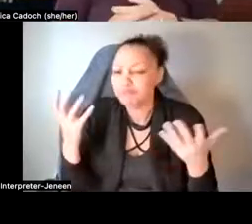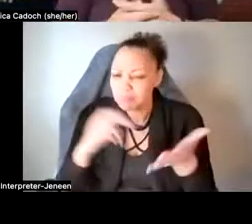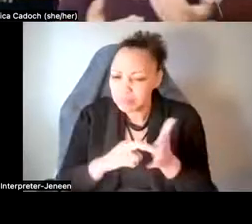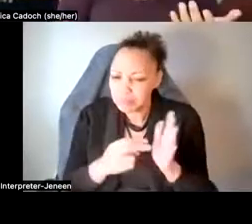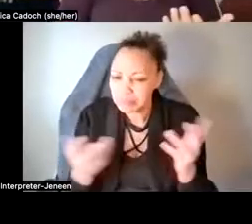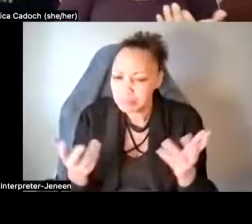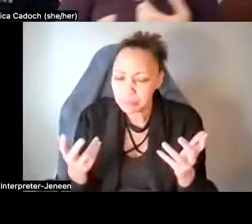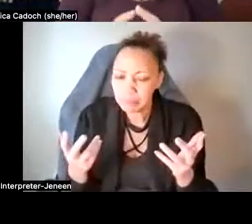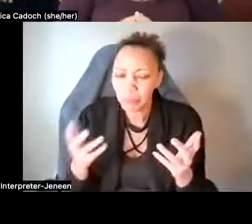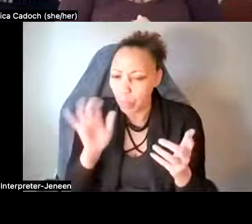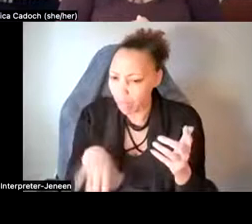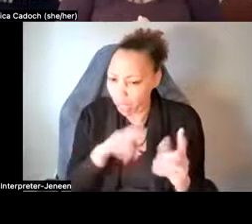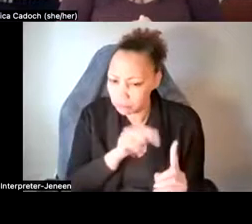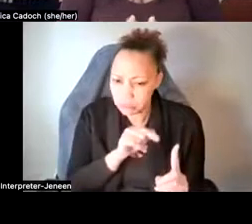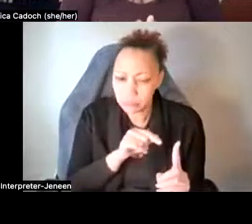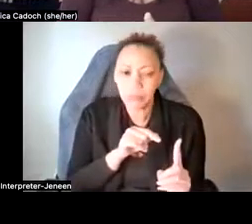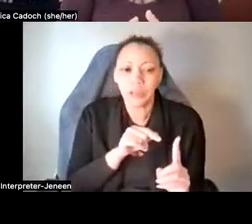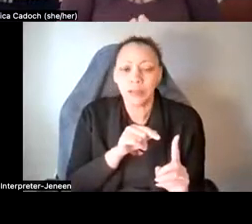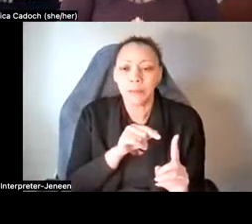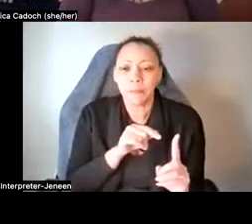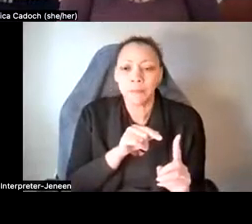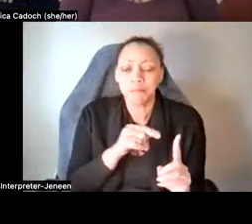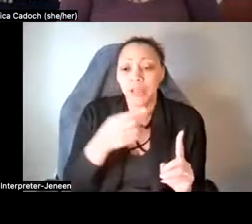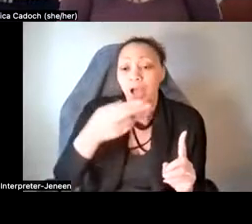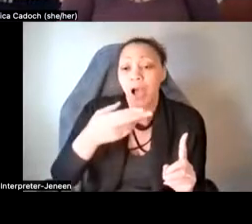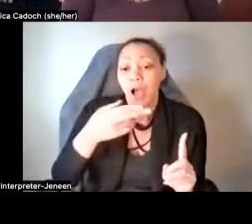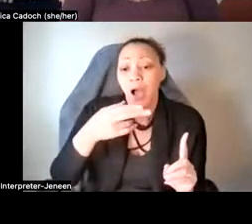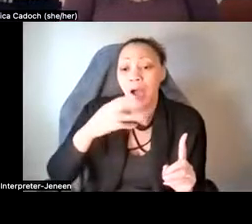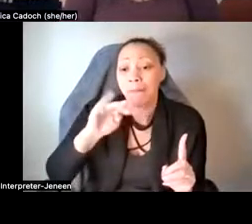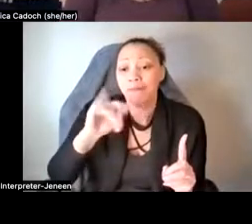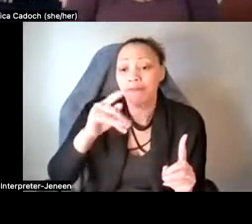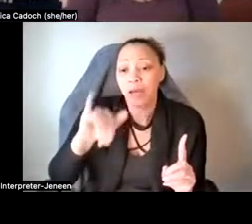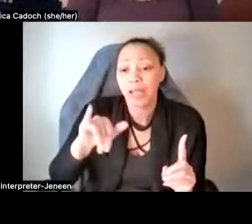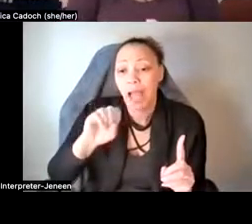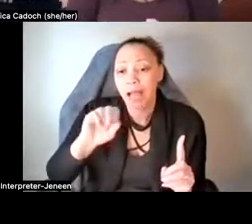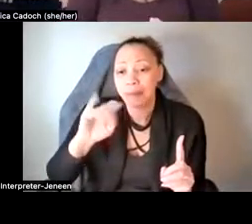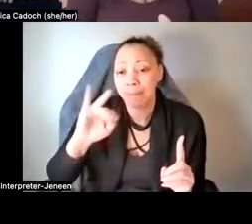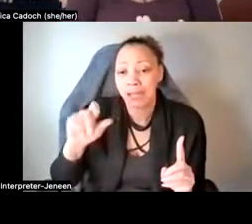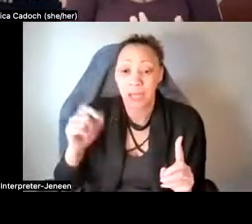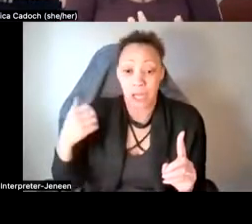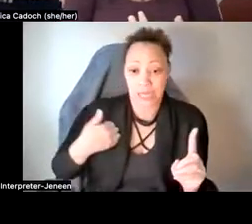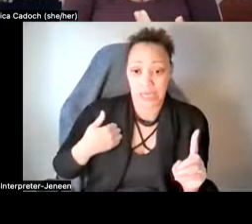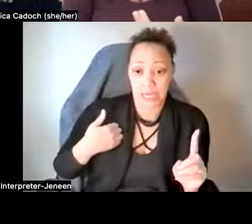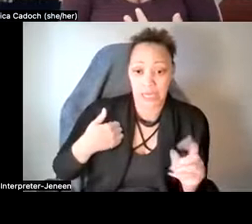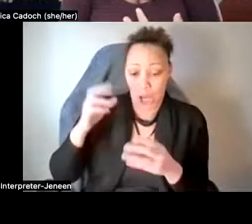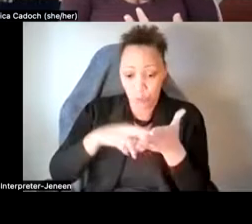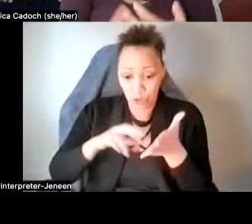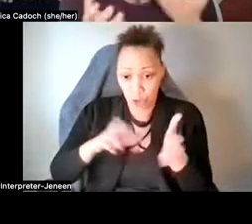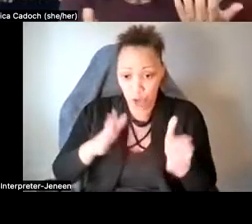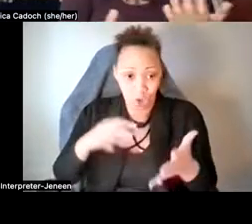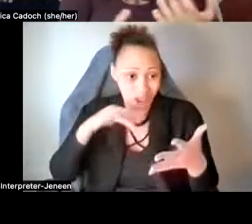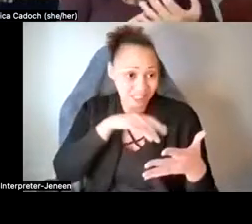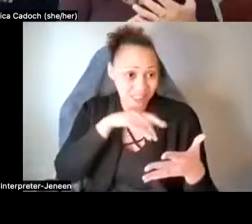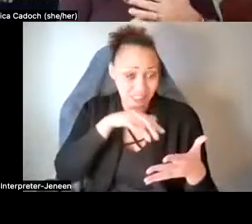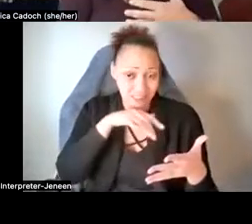the term psychedelic was coined by Humphrey Osmond, who is a Canadian researcher who studied psychedelics,